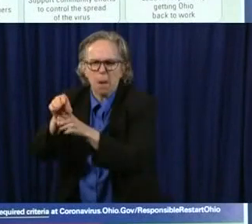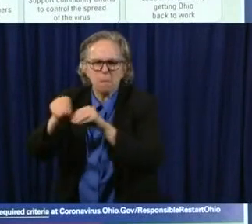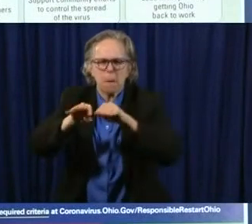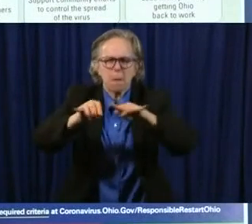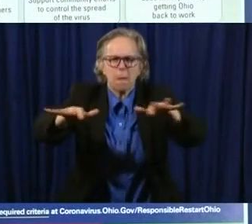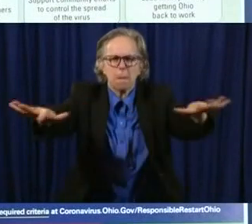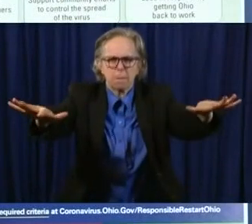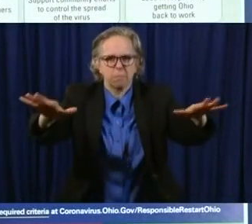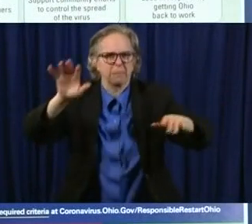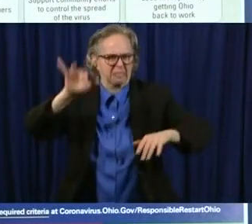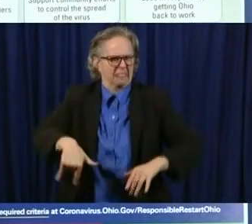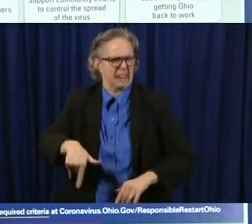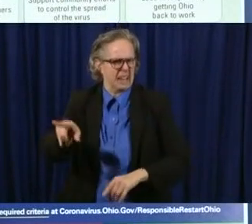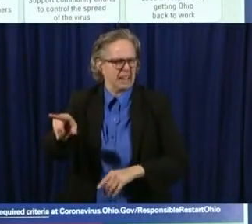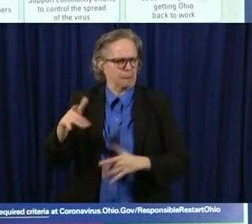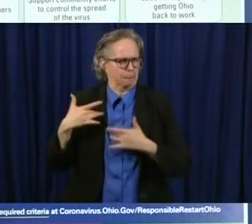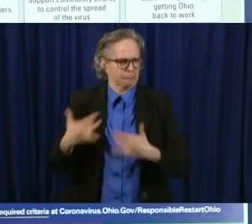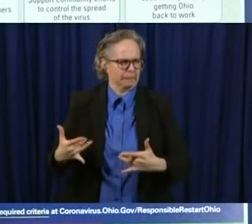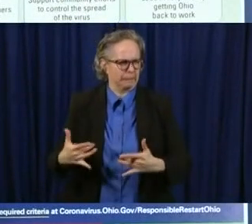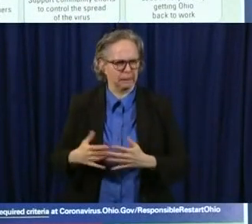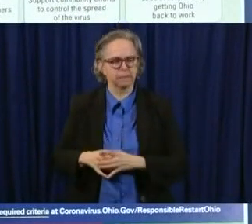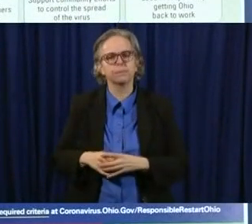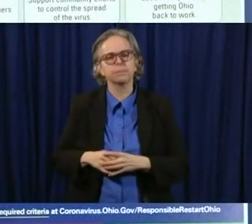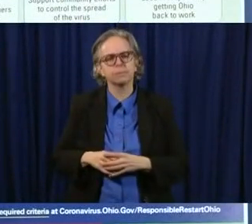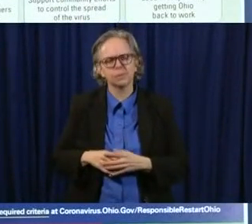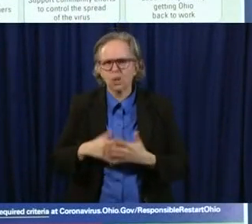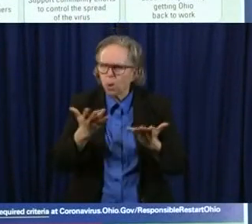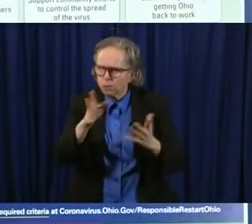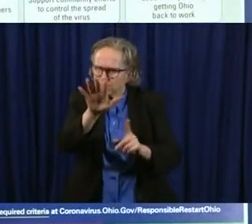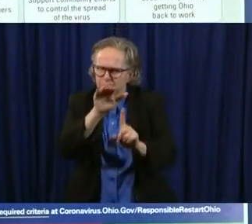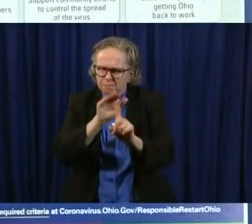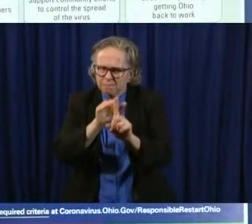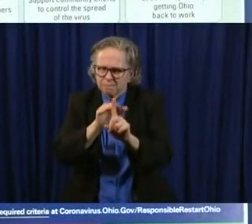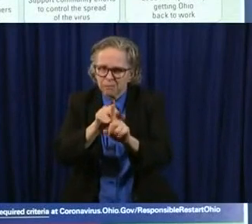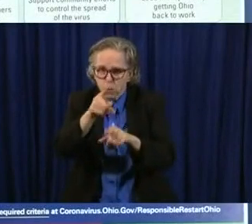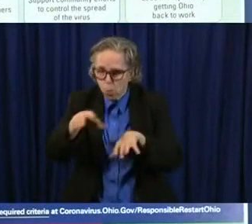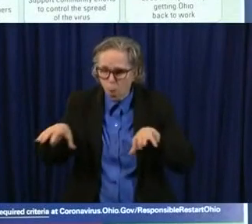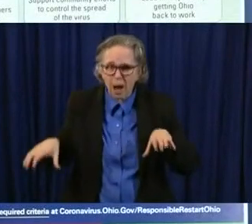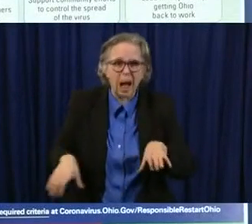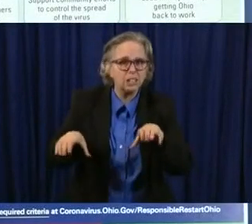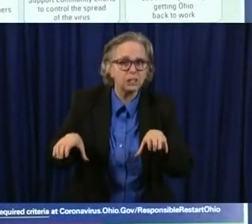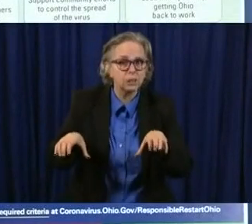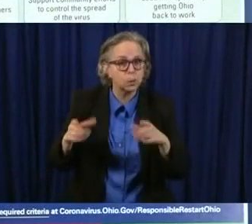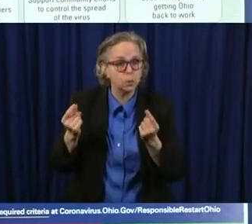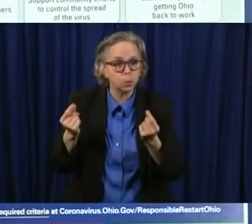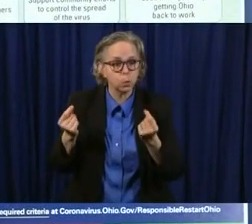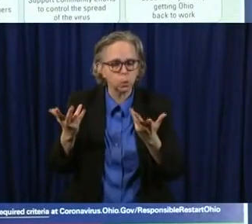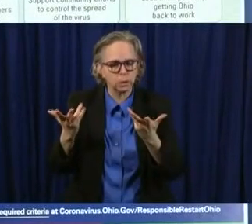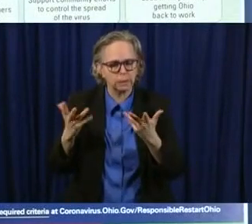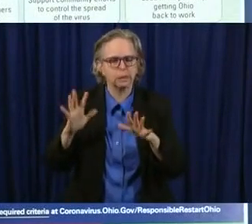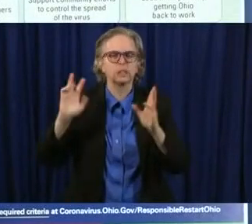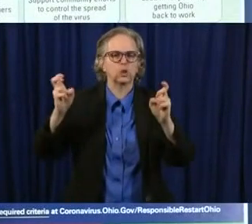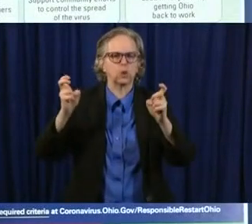And many of things that you have done, you have dramatically slowed this process.